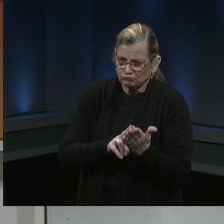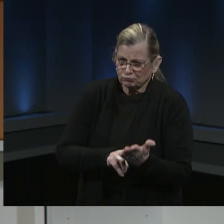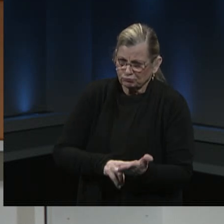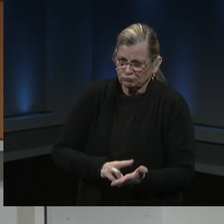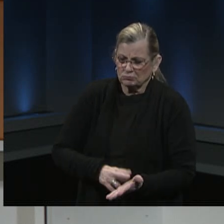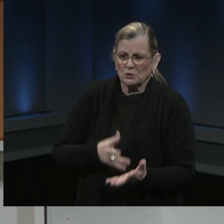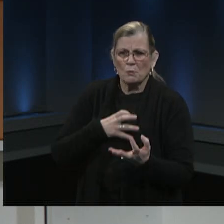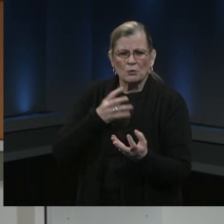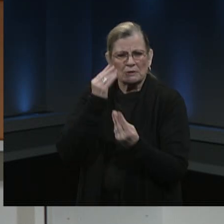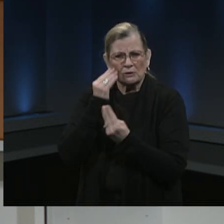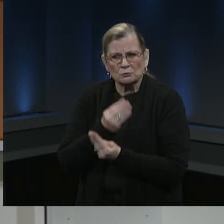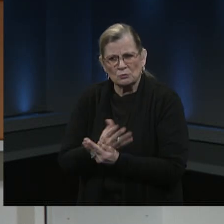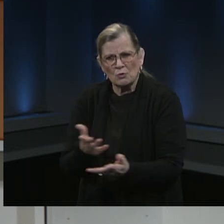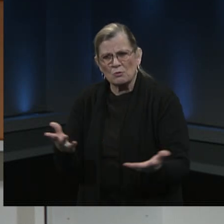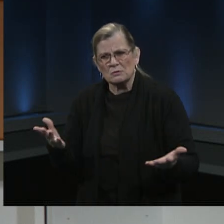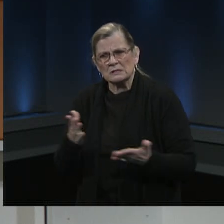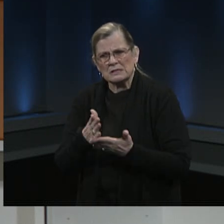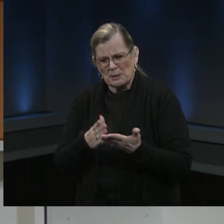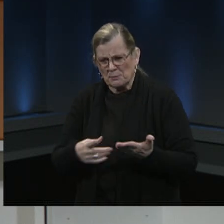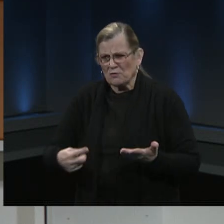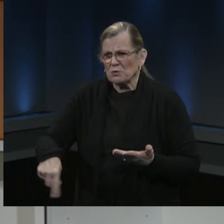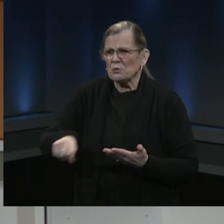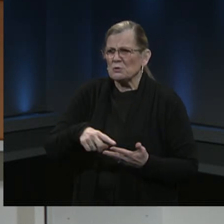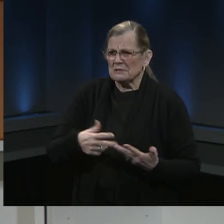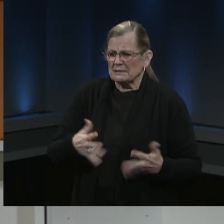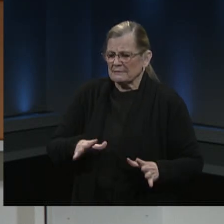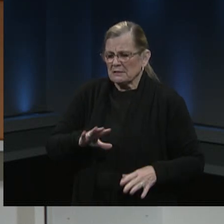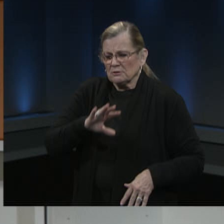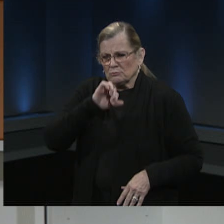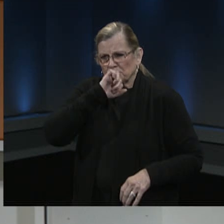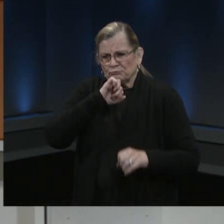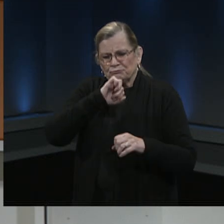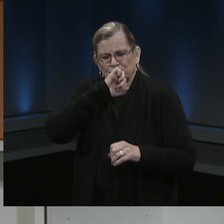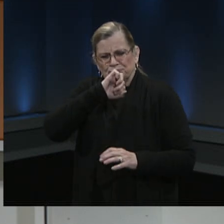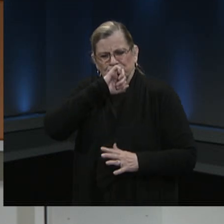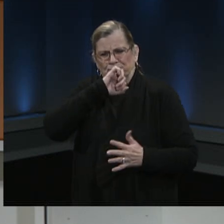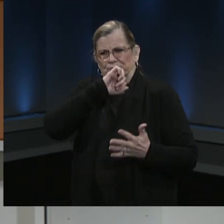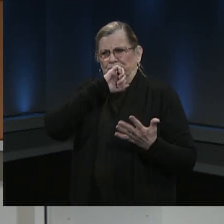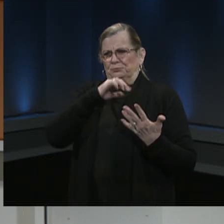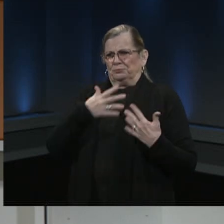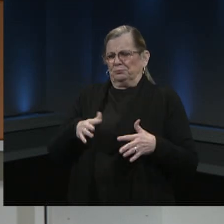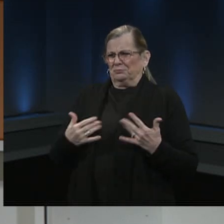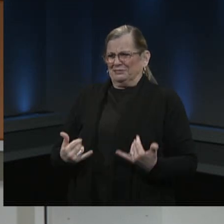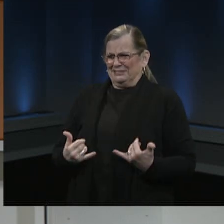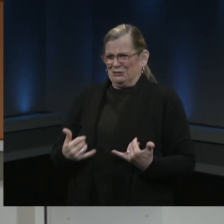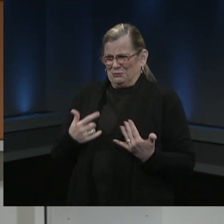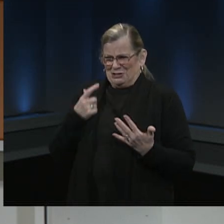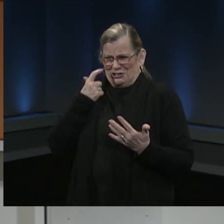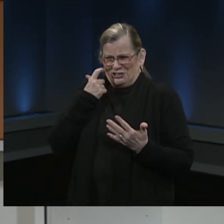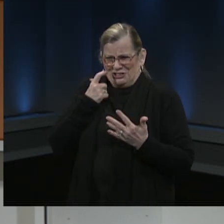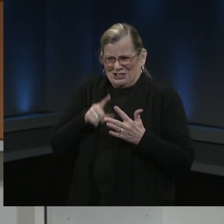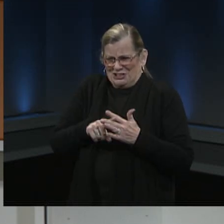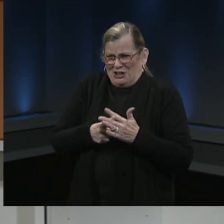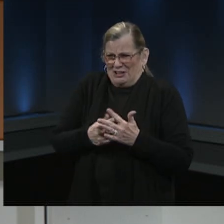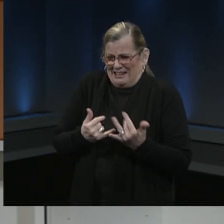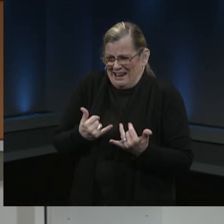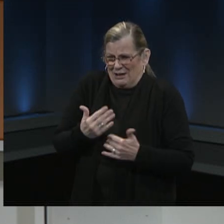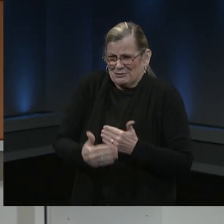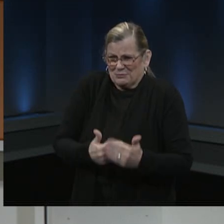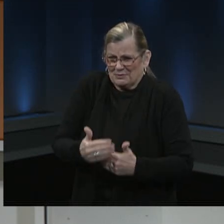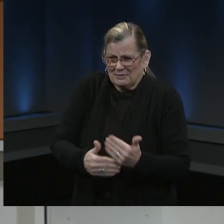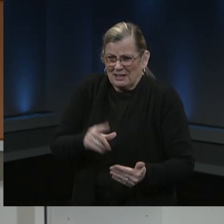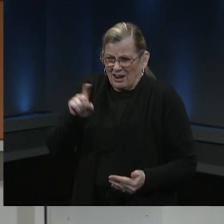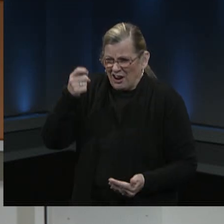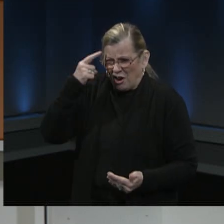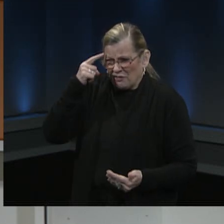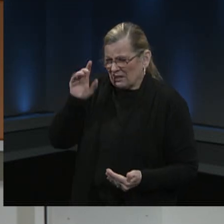you did experience some frustrations today as we began that process. And as the governor said today, we must all work together.